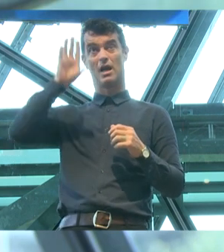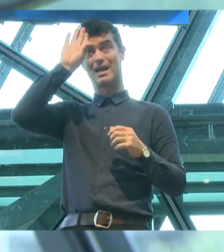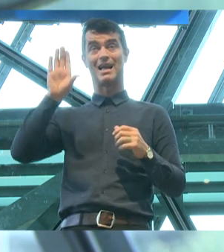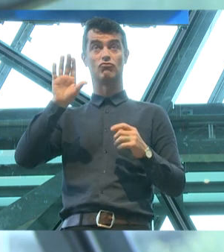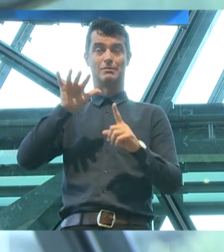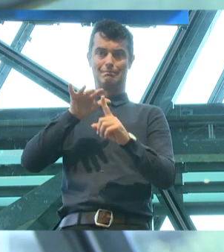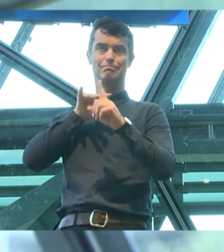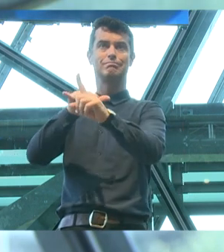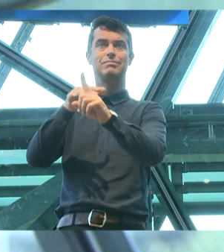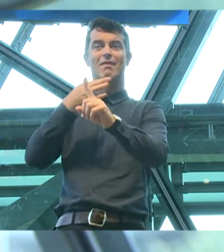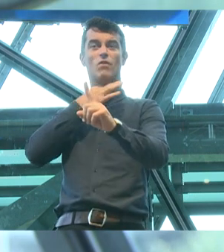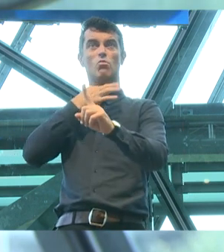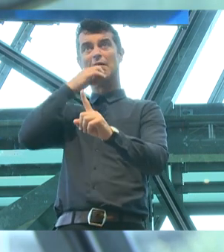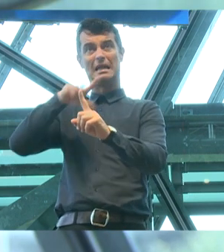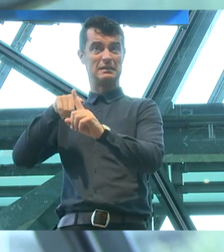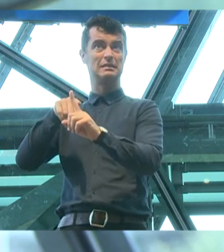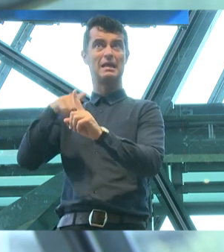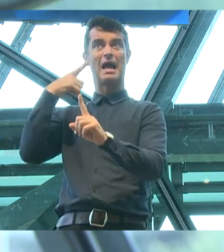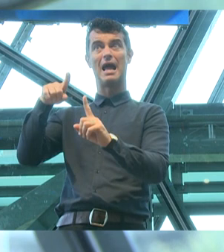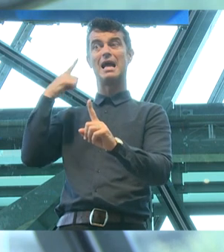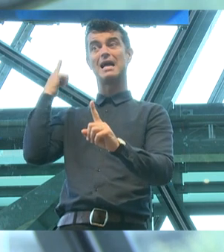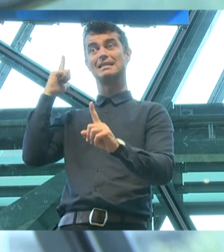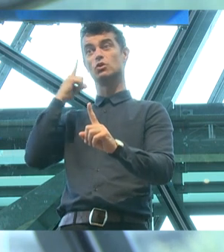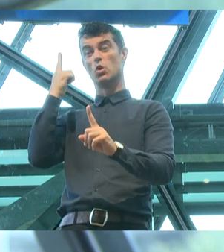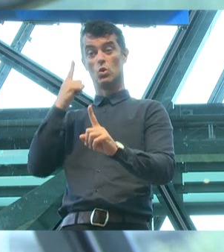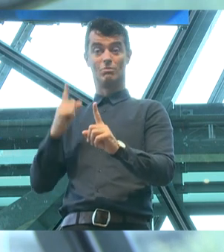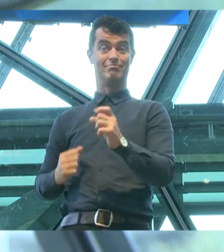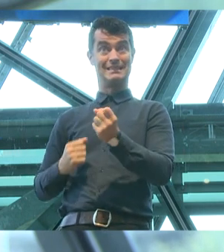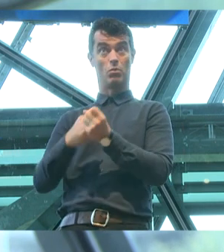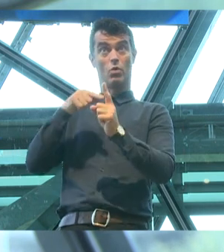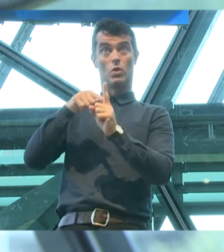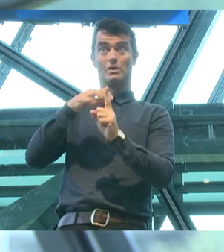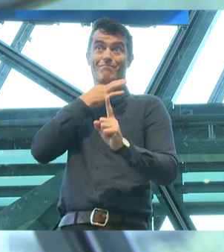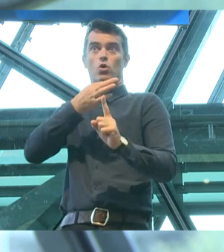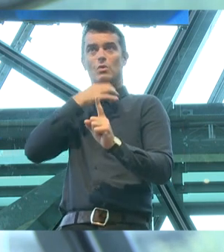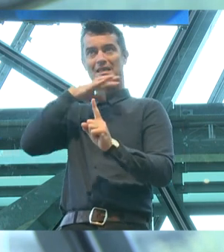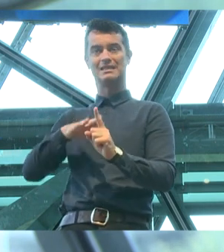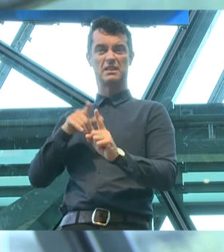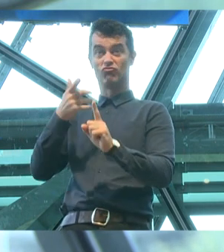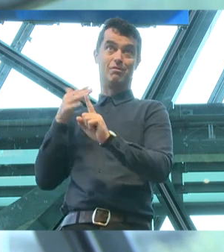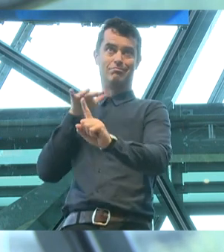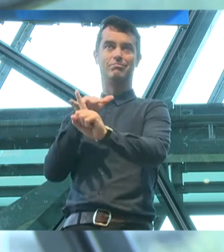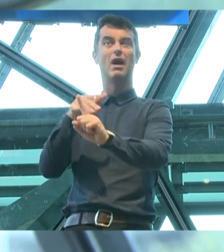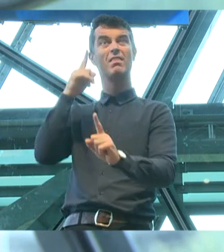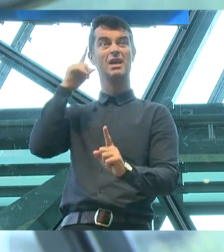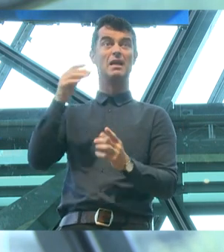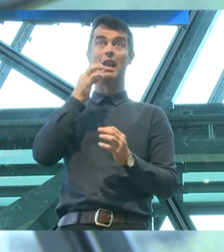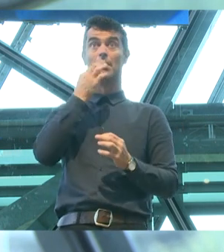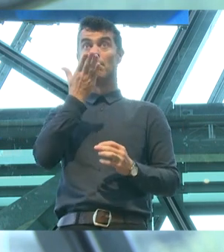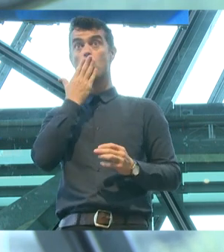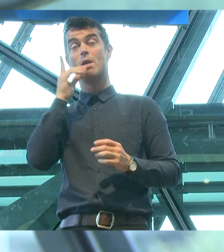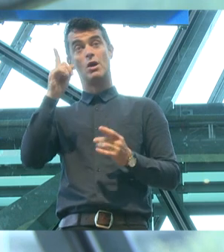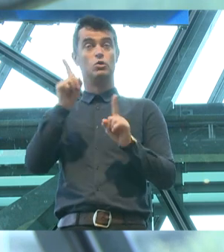vulnerable kids and the good teachers who support them in what I think at best is tedious and at worst a very